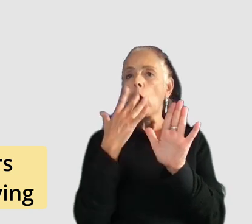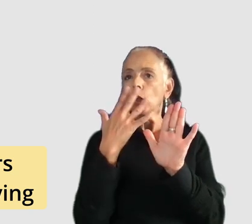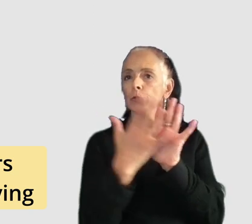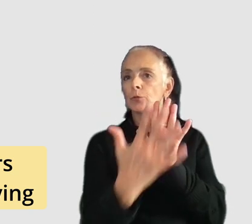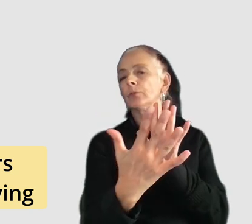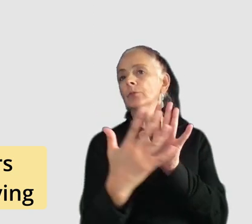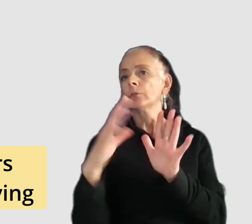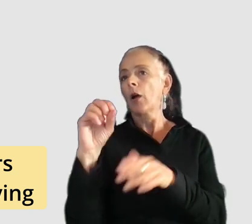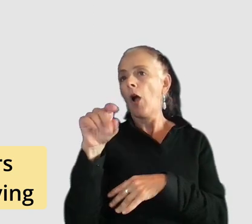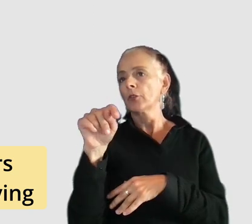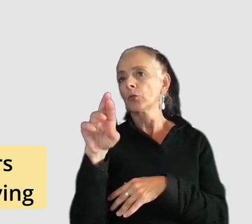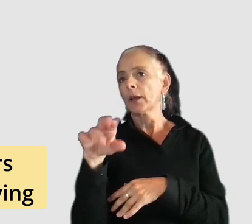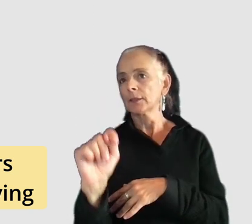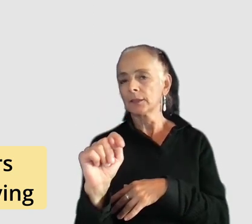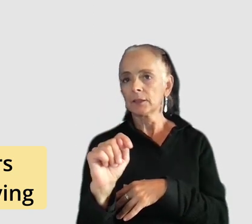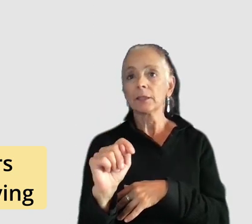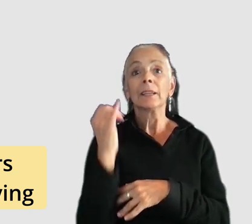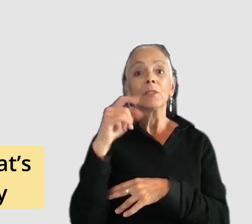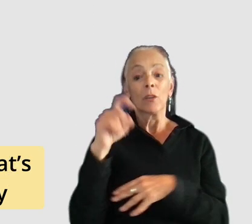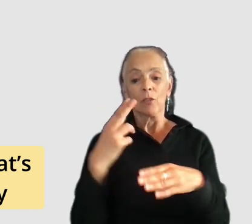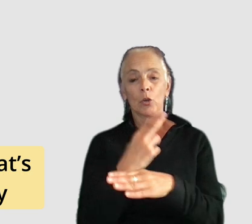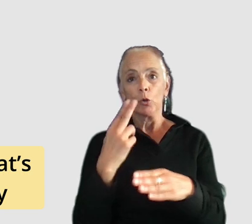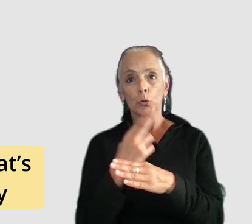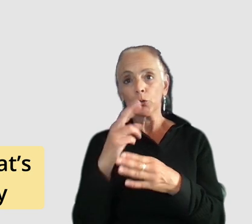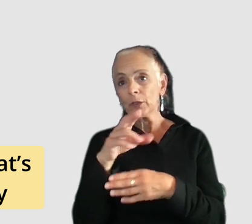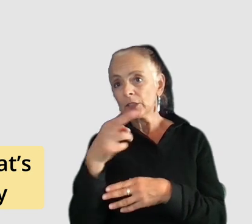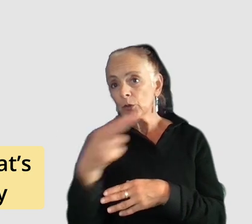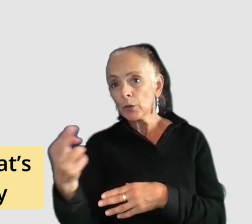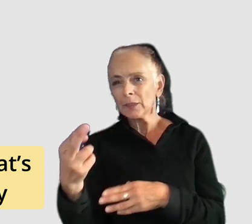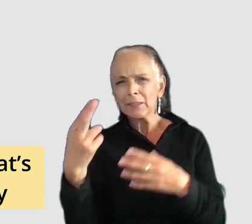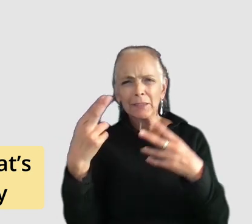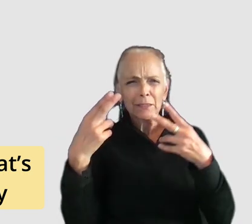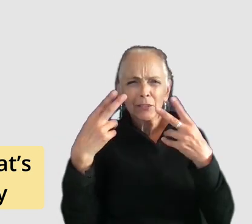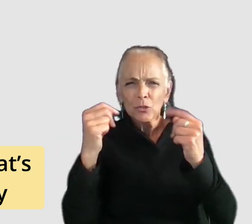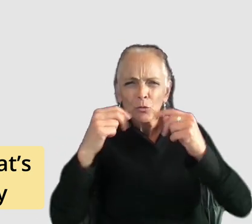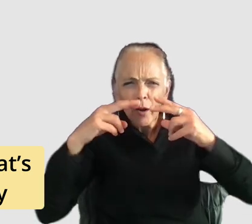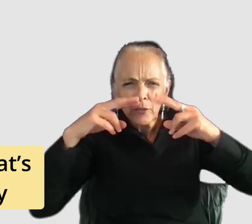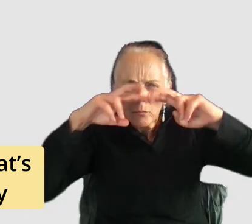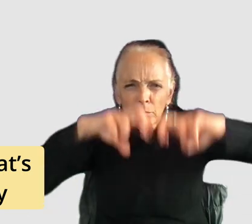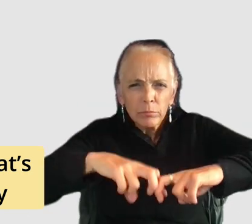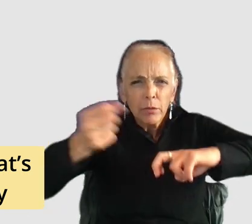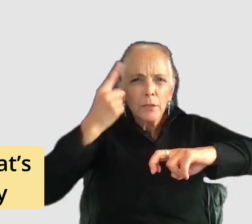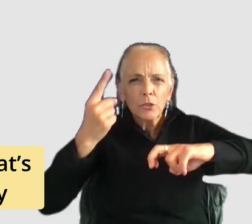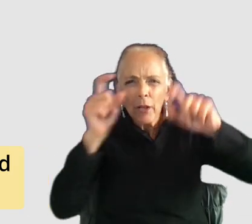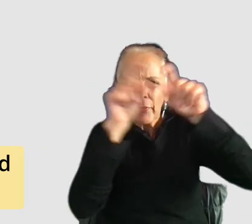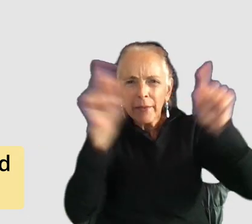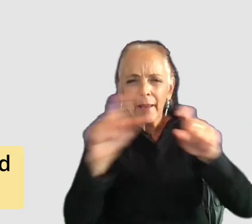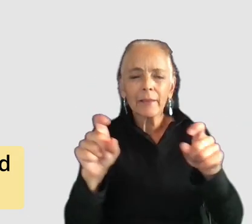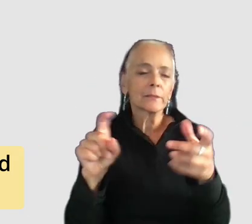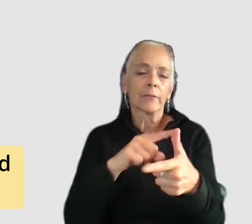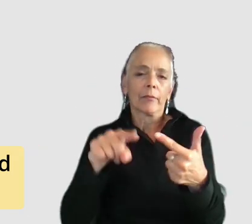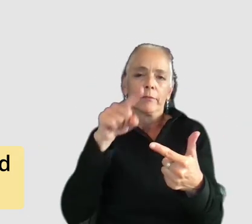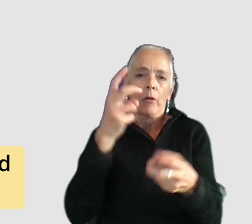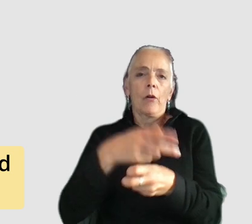to use attentional resources on trying to make out that text on that background that's going to take their attention away from actually learning and